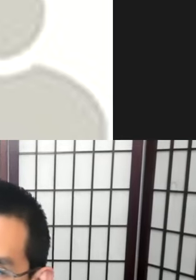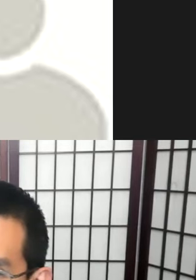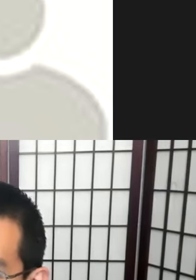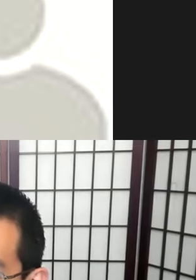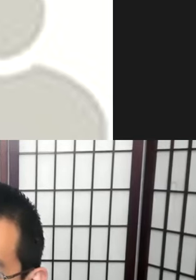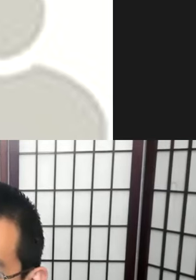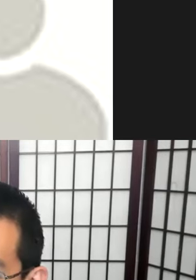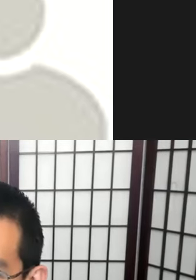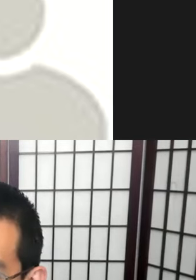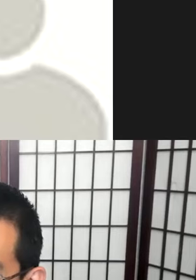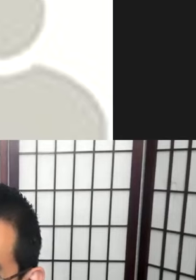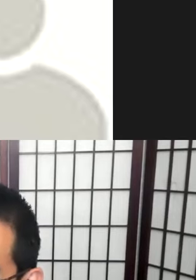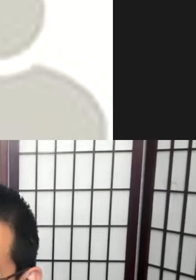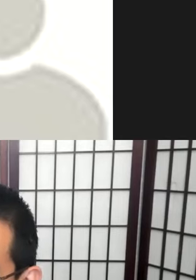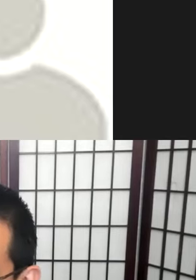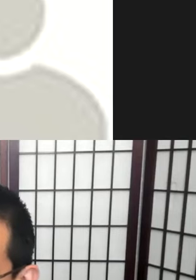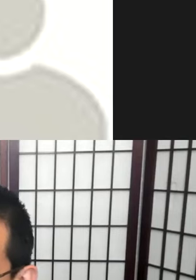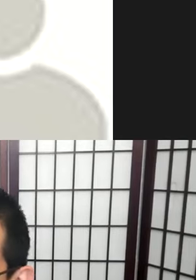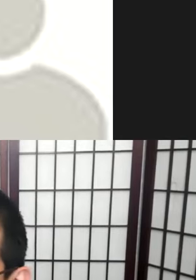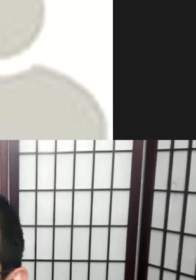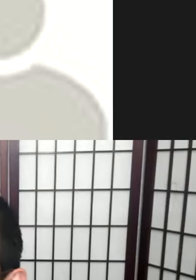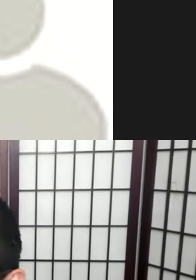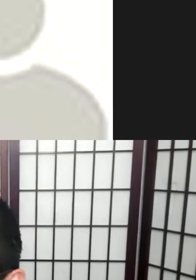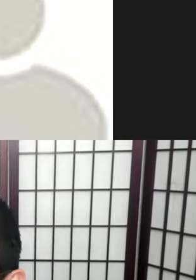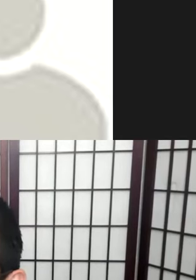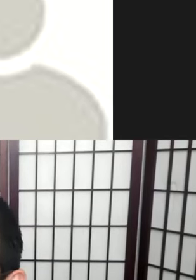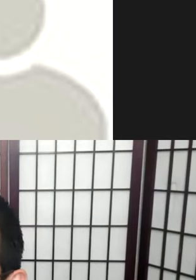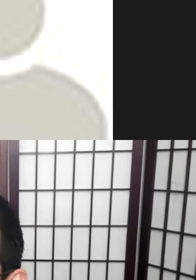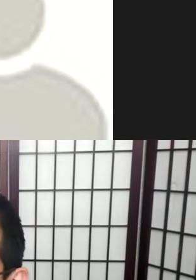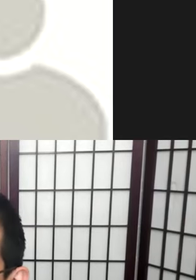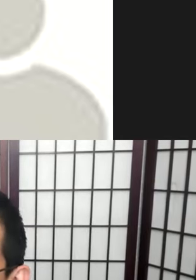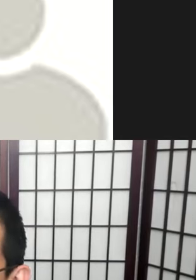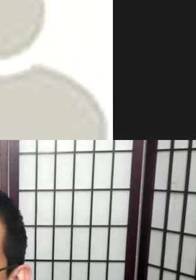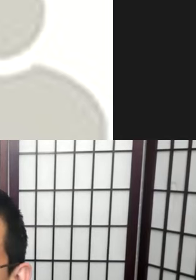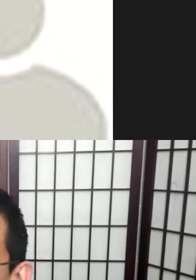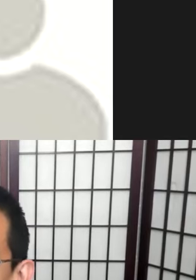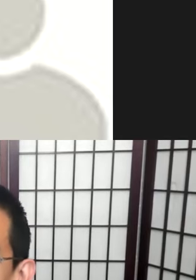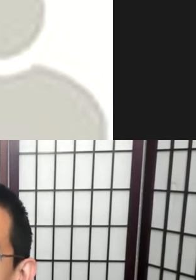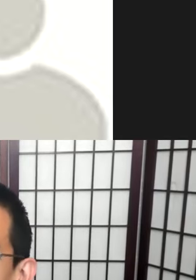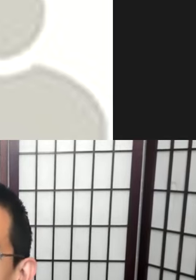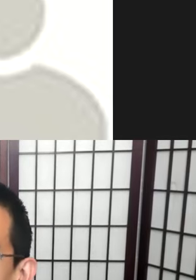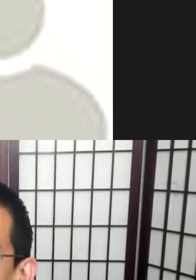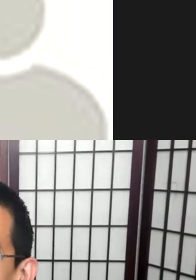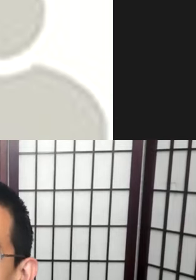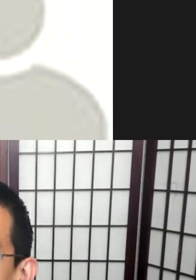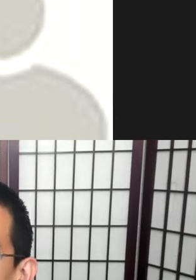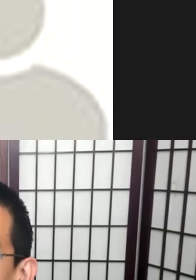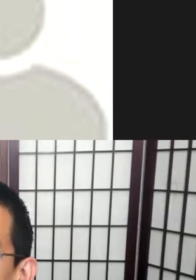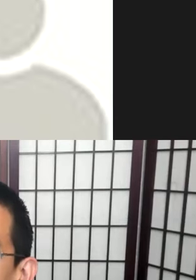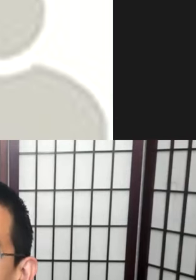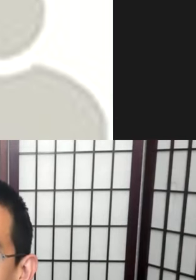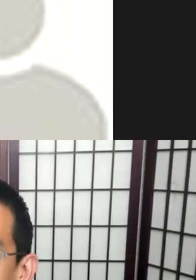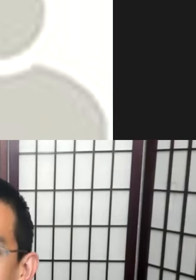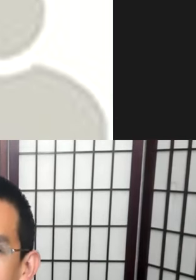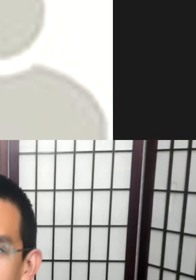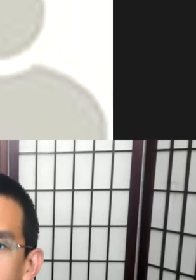Forgive me. I'm trying to sort of see the same question. In my view, it's at the top of the Q&A box. I can